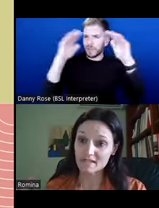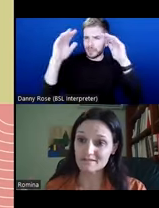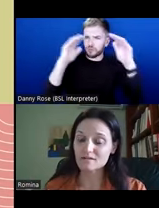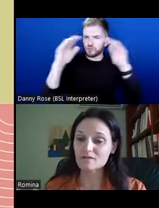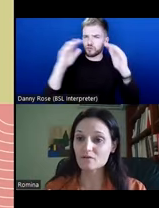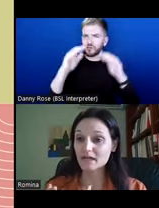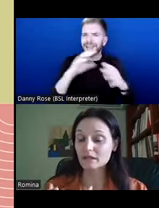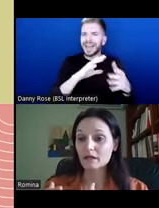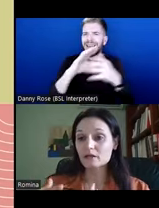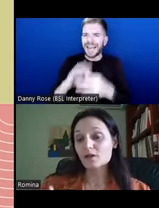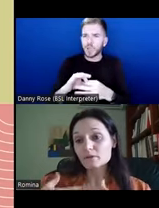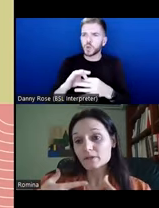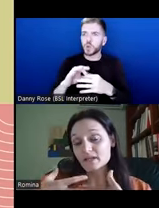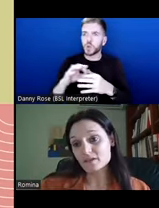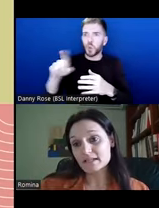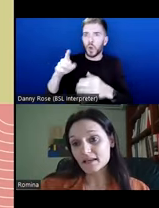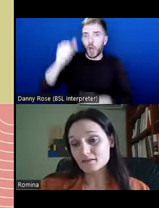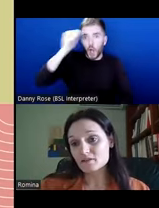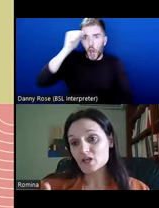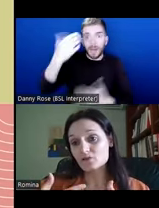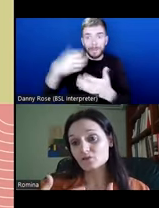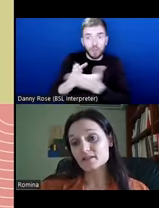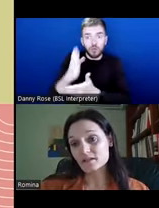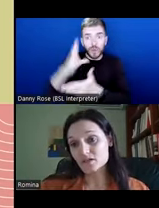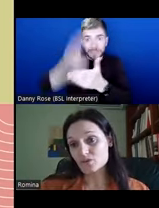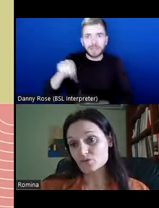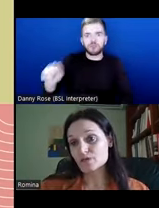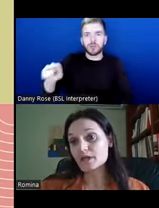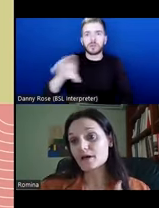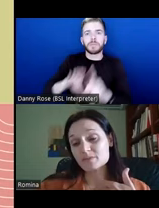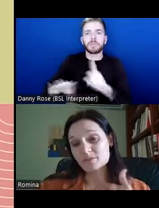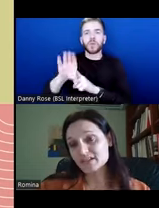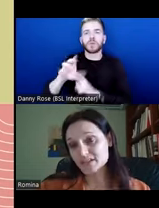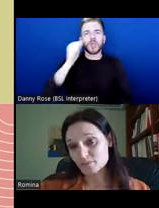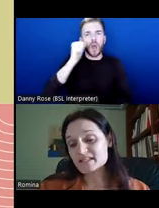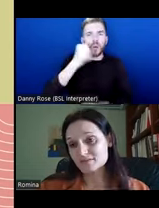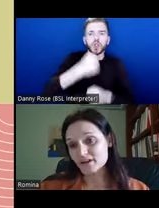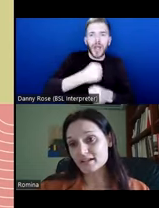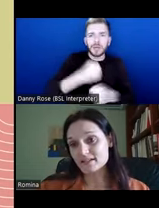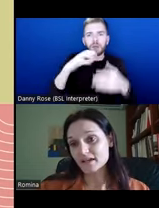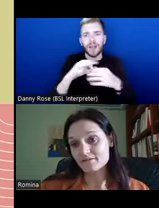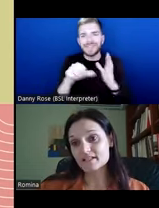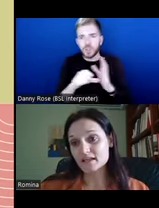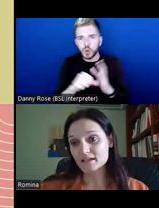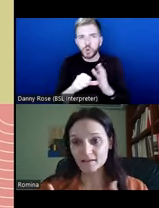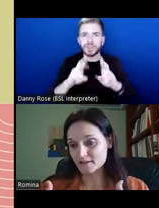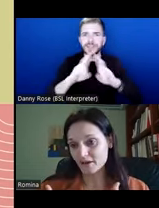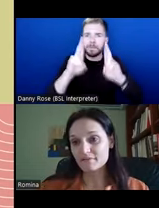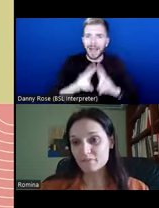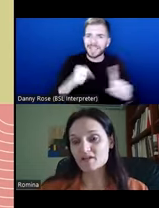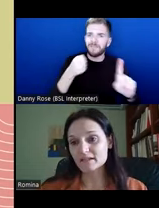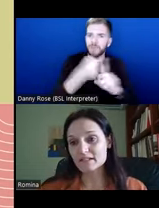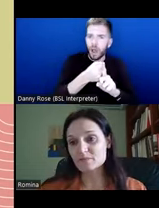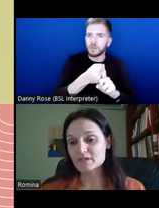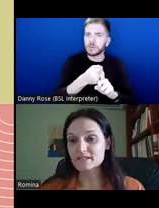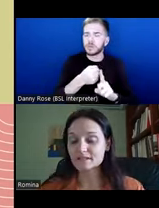of communities. So that not only we understand gender-related issues, and specifically domestic violence that I have a stake, you know,